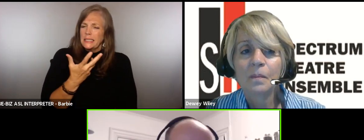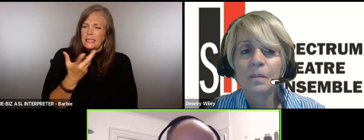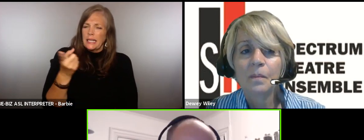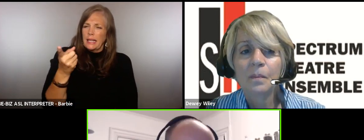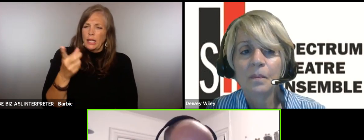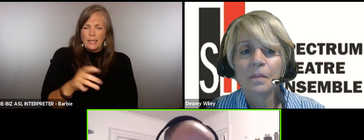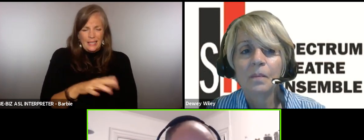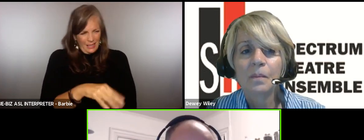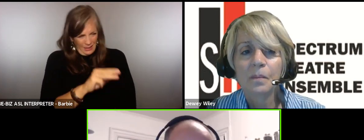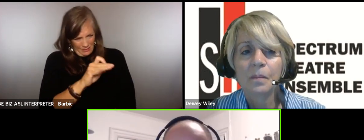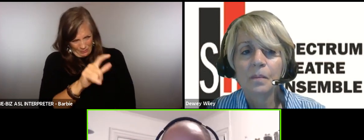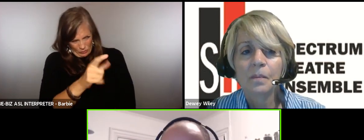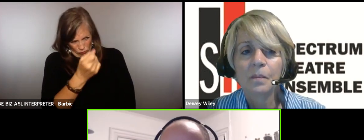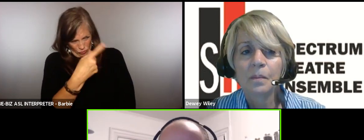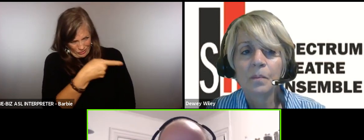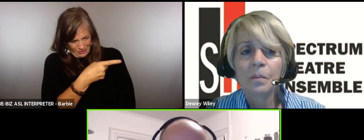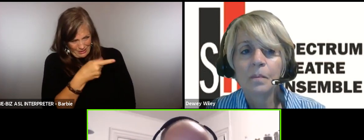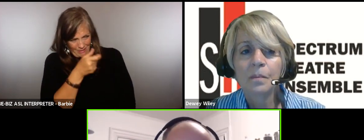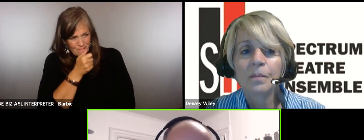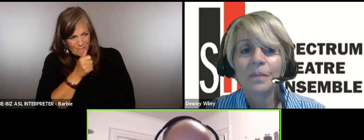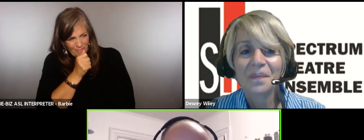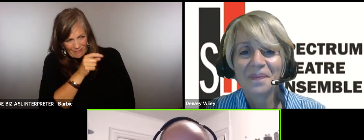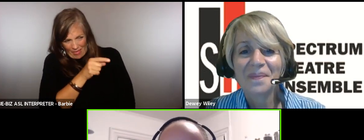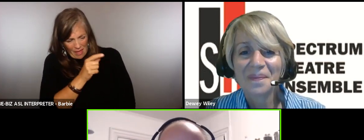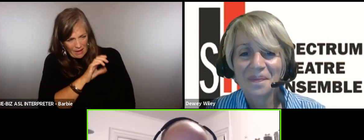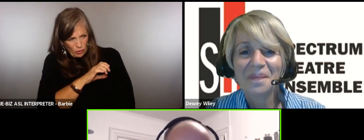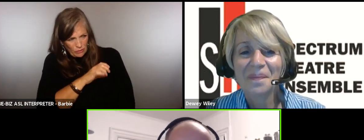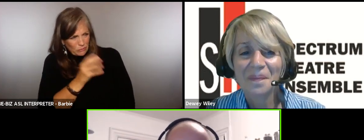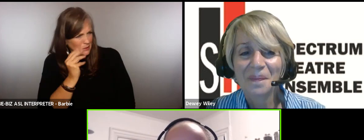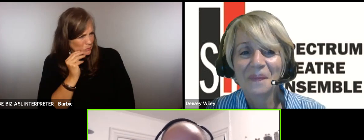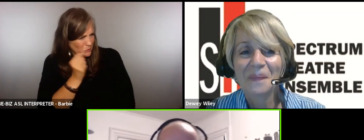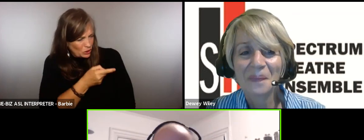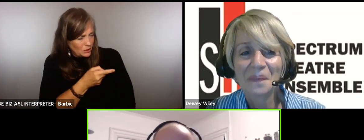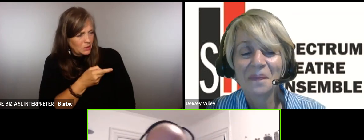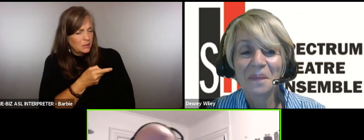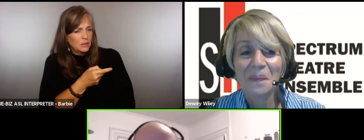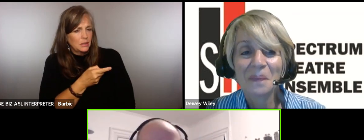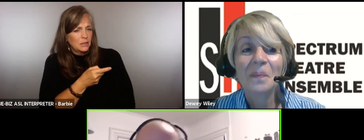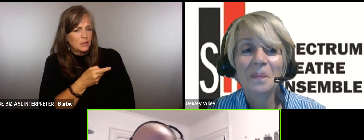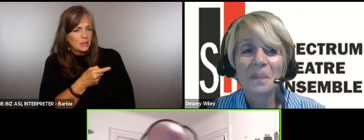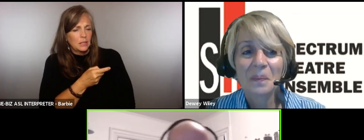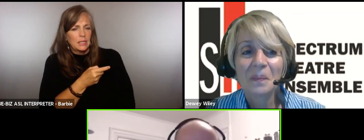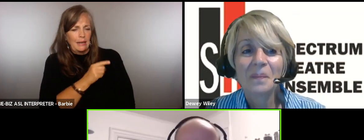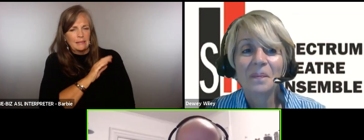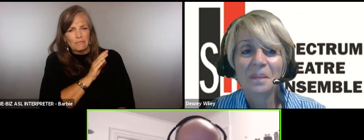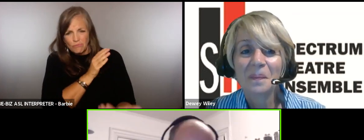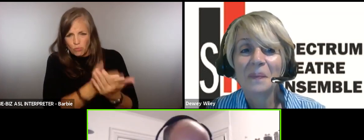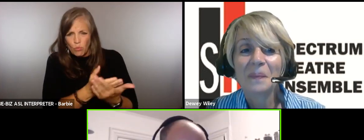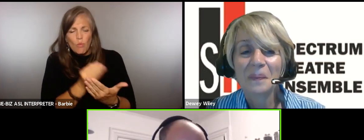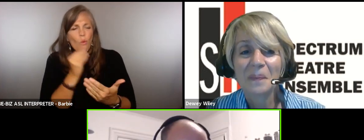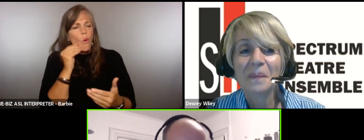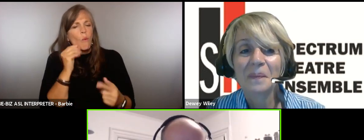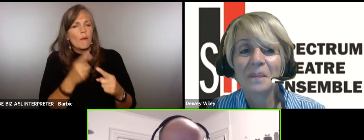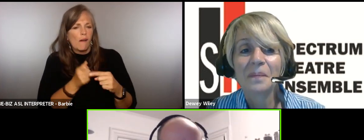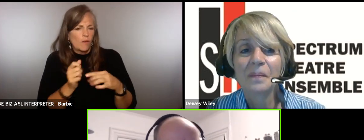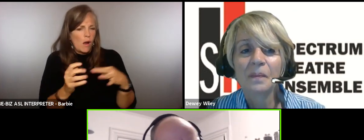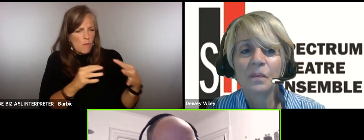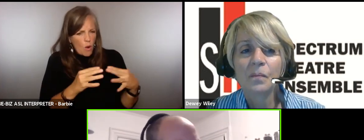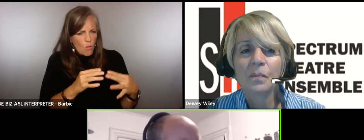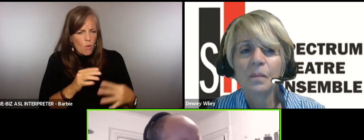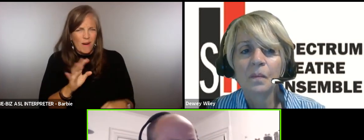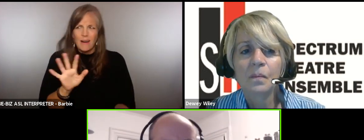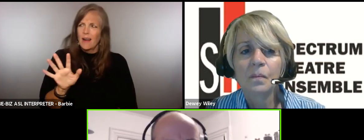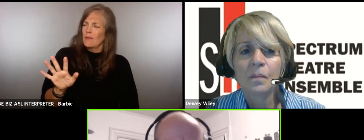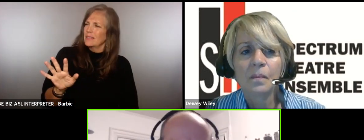Michael do you understand what this character's going through you know he's you know walking home from a war or something like that and and I was kind of like